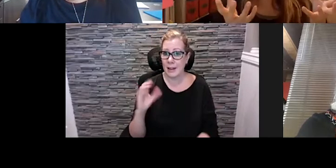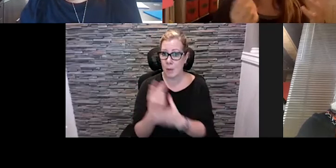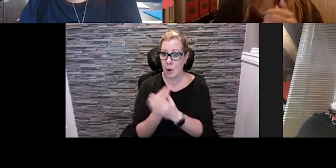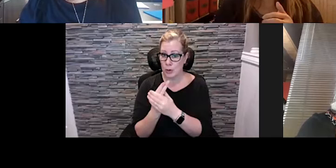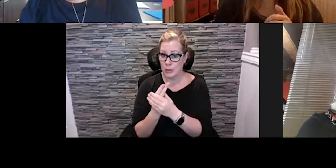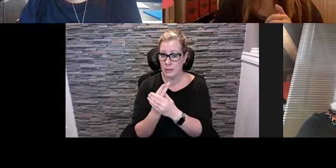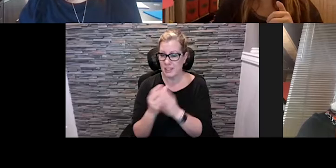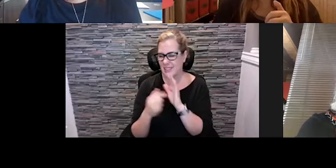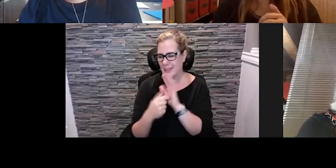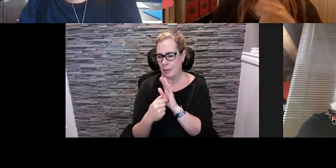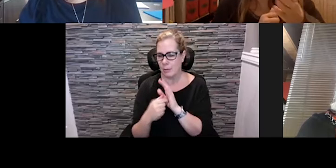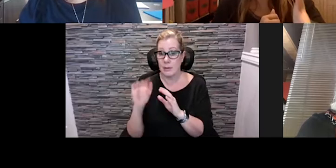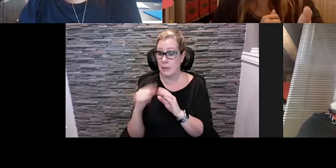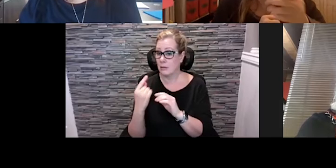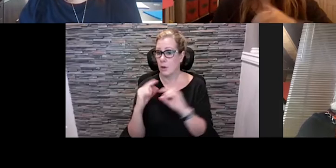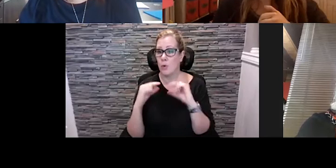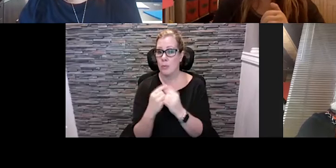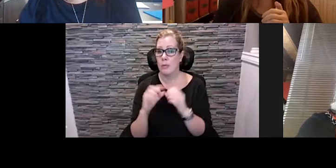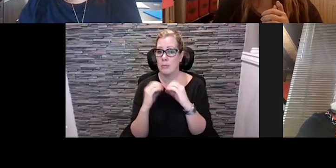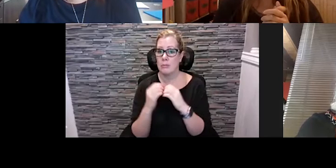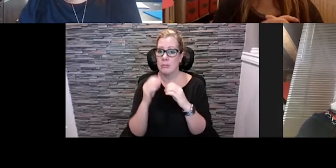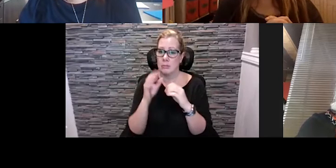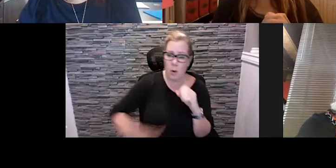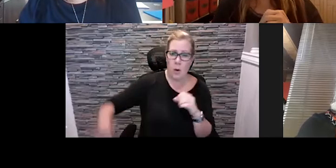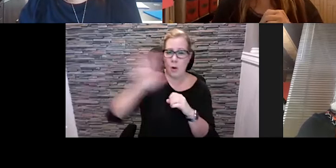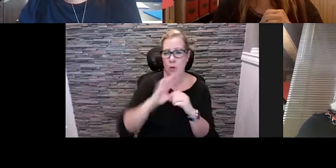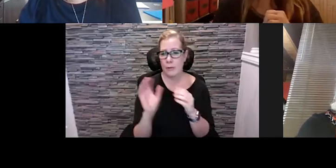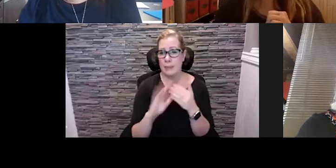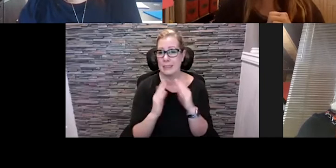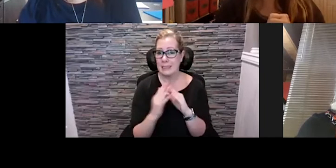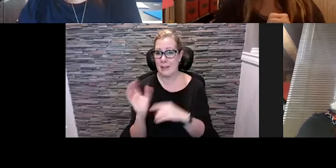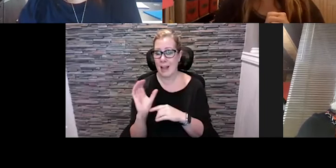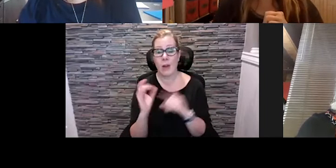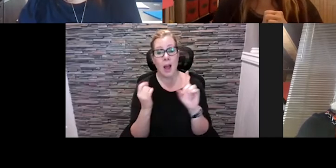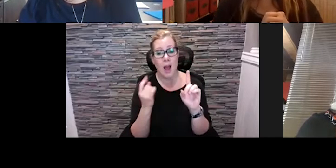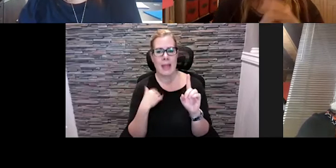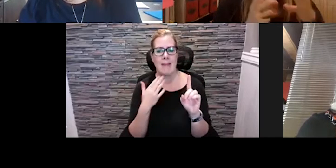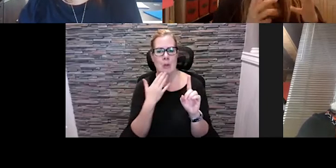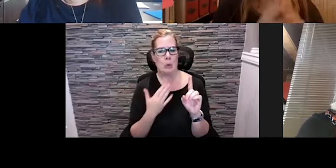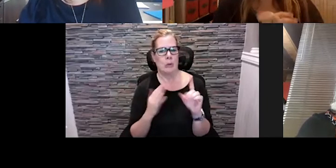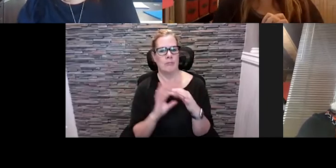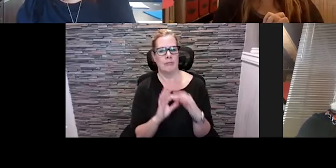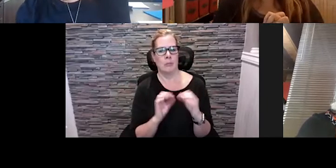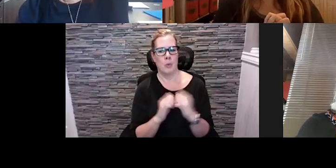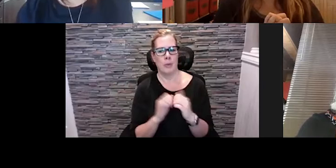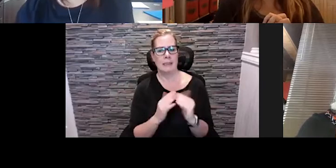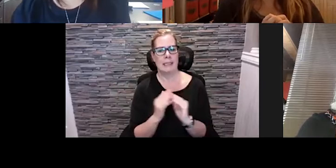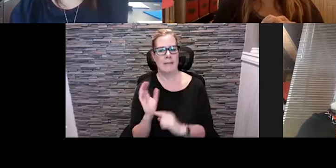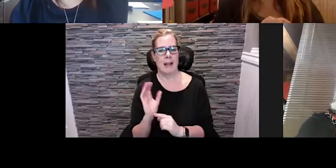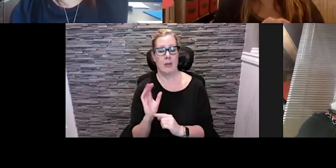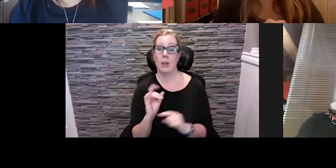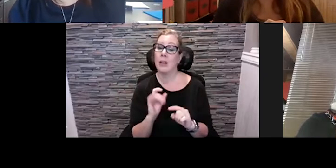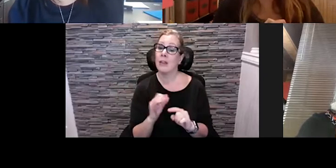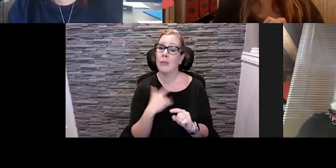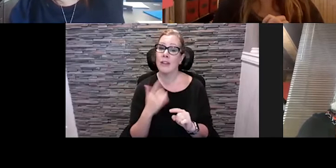of organizations throughout the city who have a close relationship with the city of Calgary if there's an idea that we think